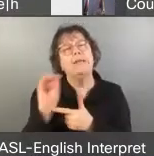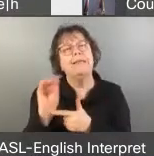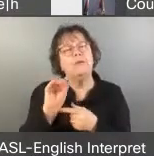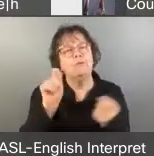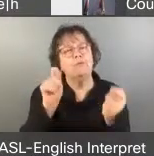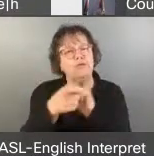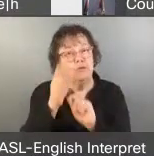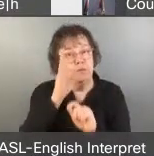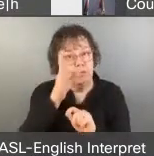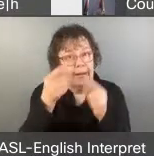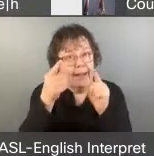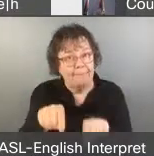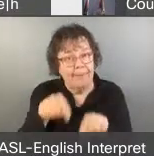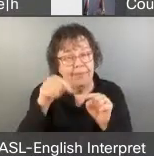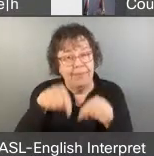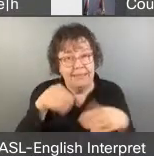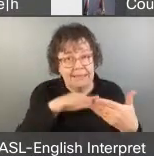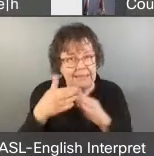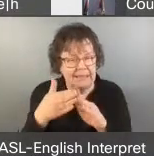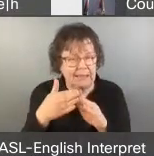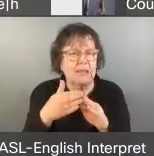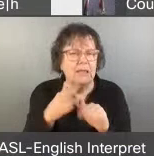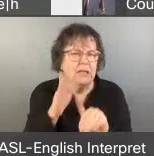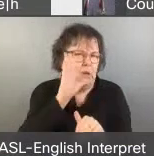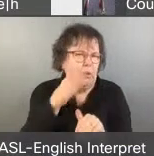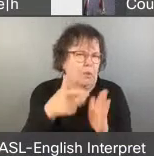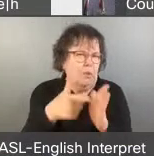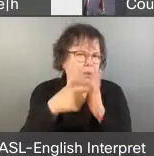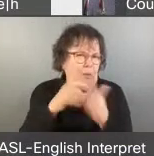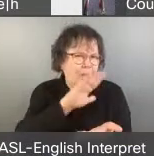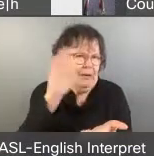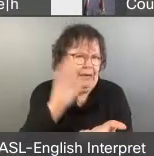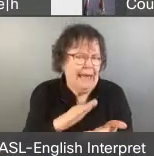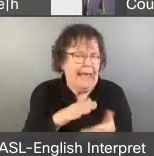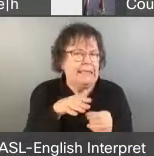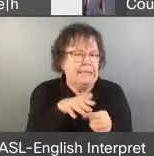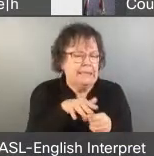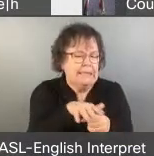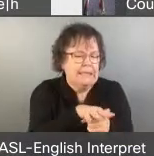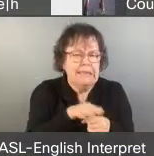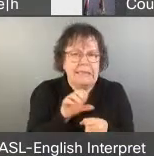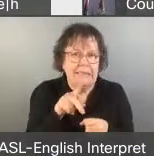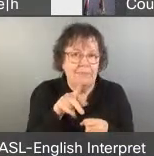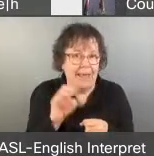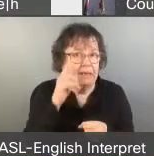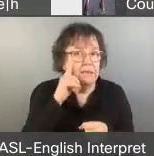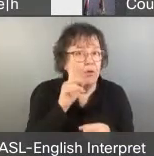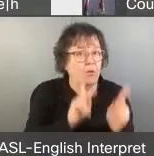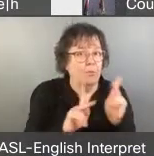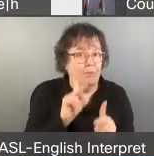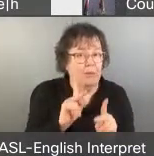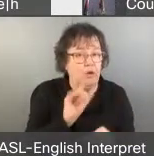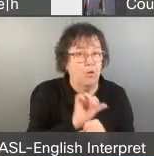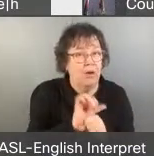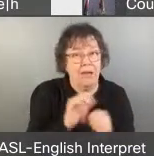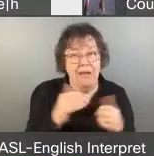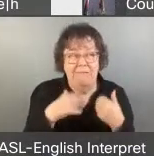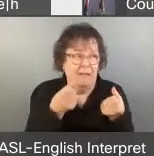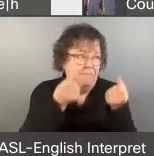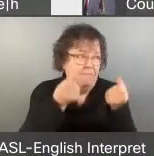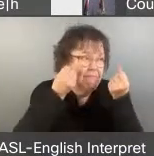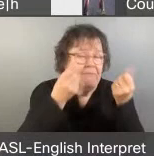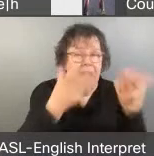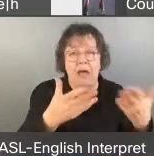you're going to see that you're going to need a lot less space for your workforce. And in fact, we have a lot of buildings here in the city.